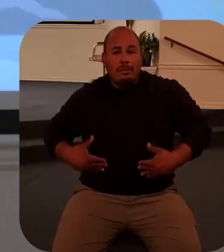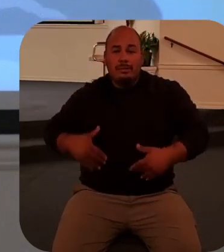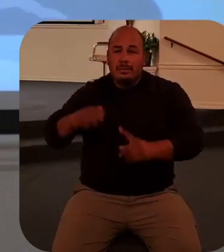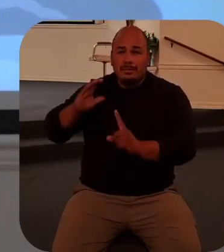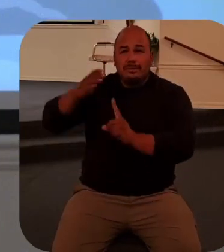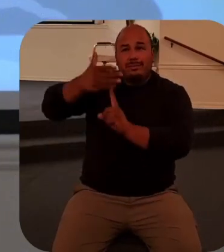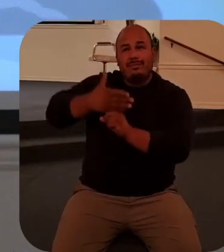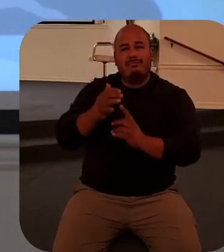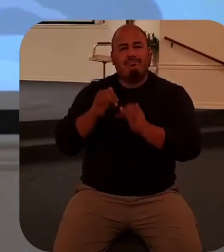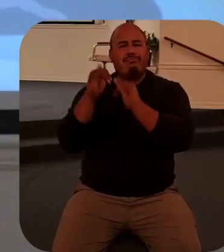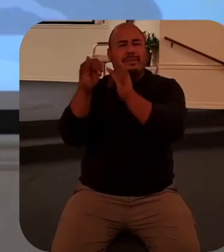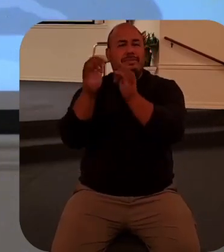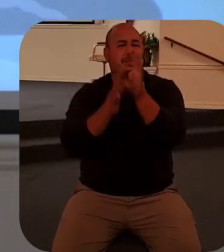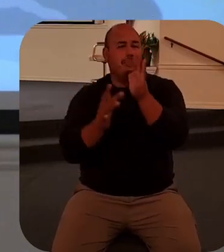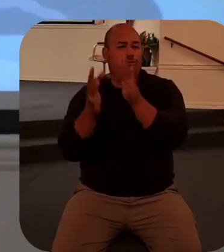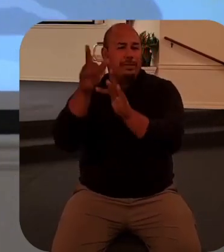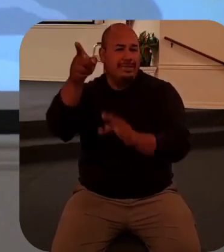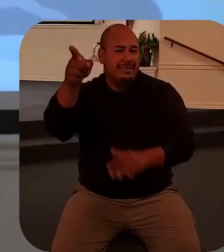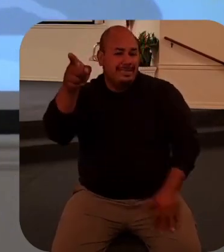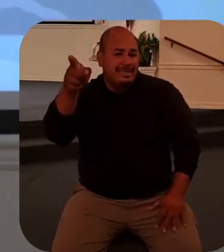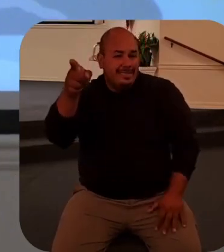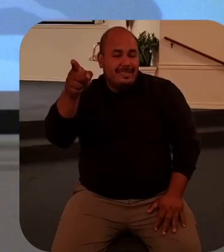bodies that cannot be controlled by death anymore